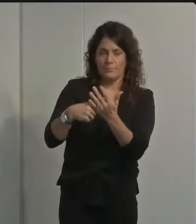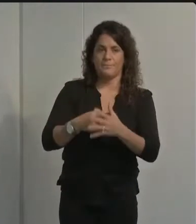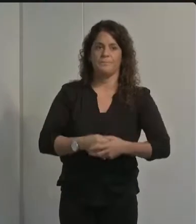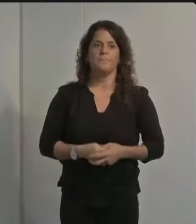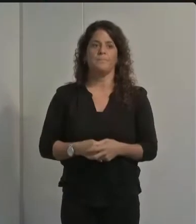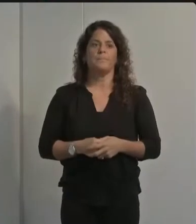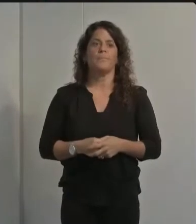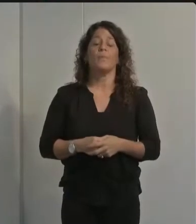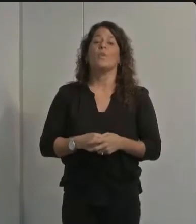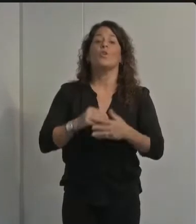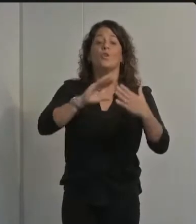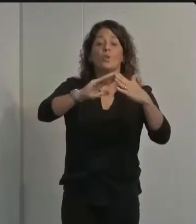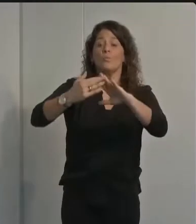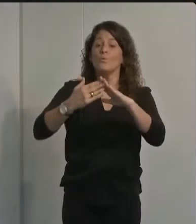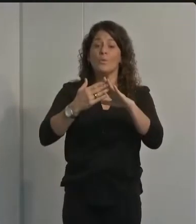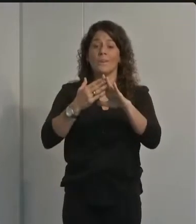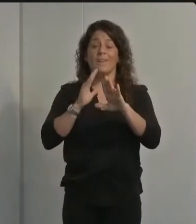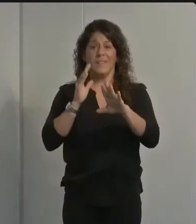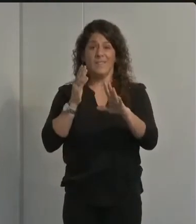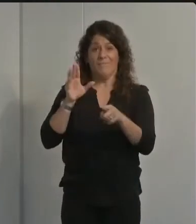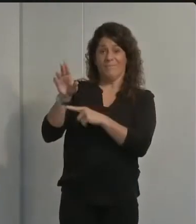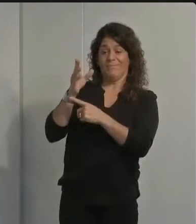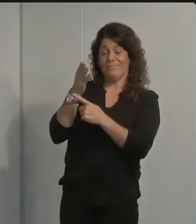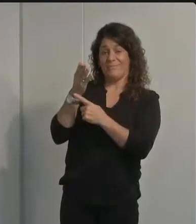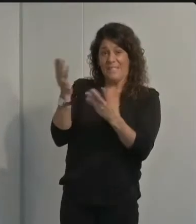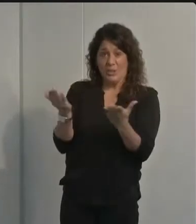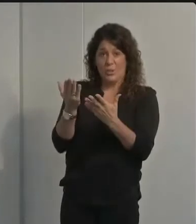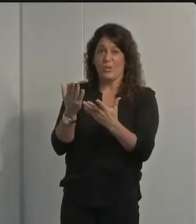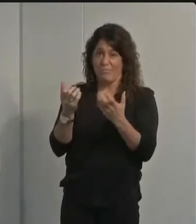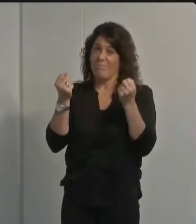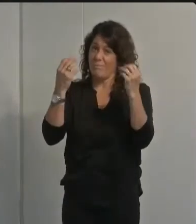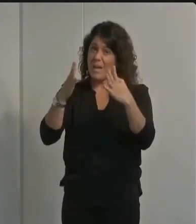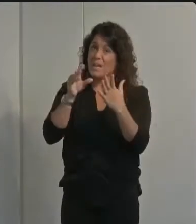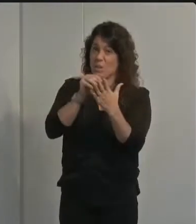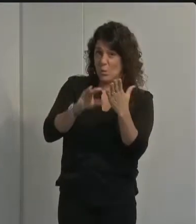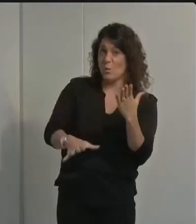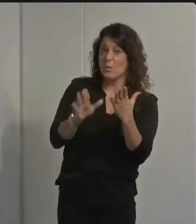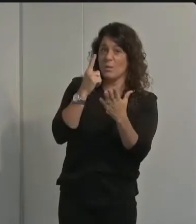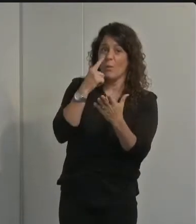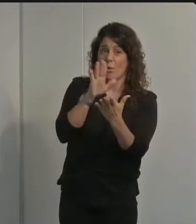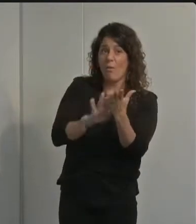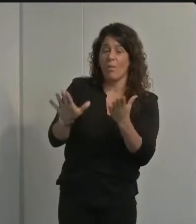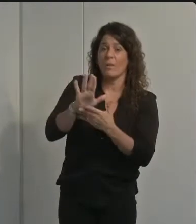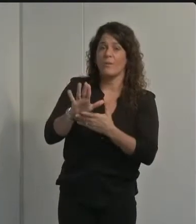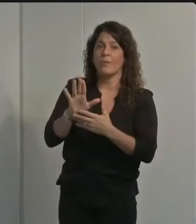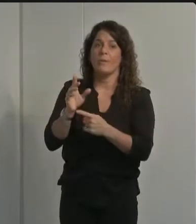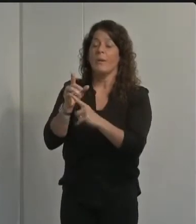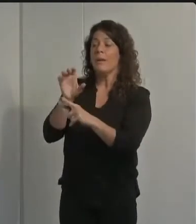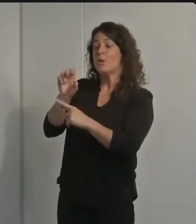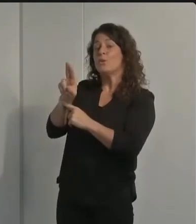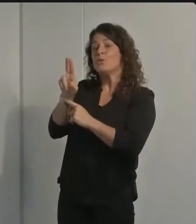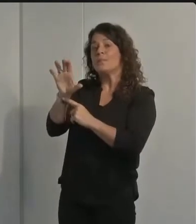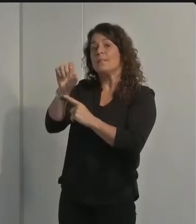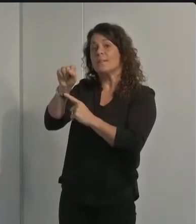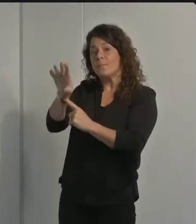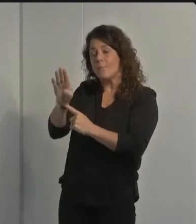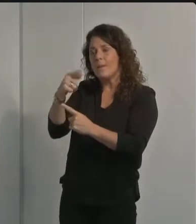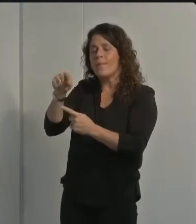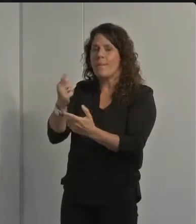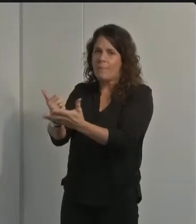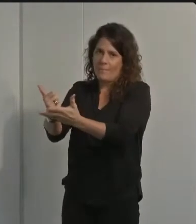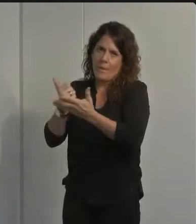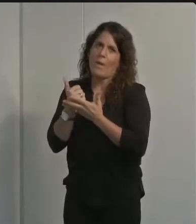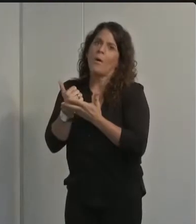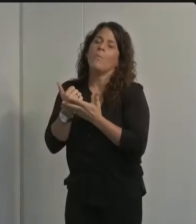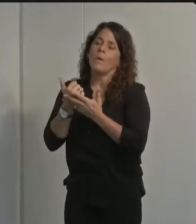is that the community is made up of college students we want to start by saying we have worked closely with ucsb and they have been a willing partner in the effort to curb the